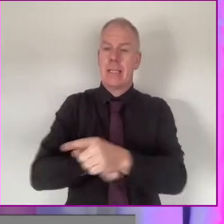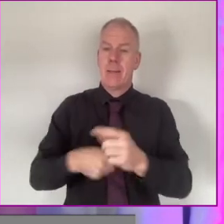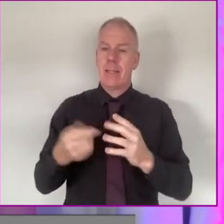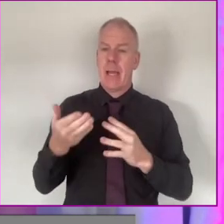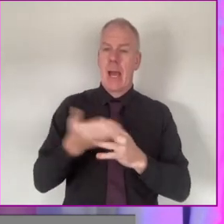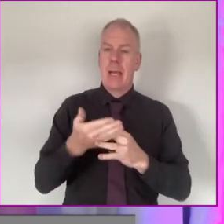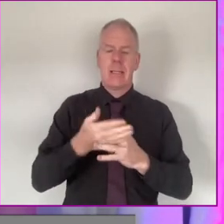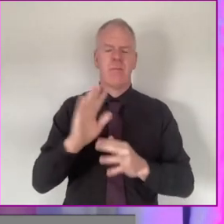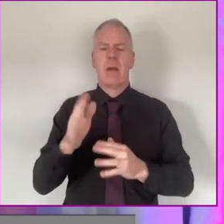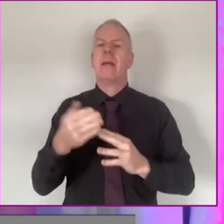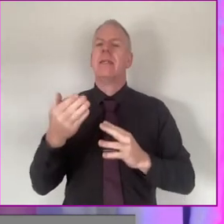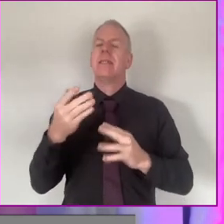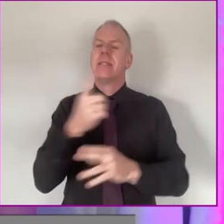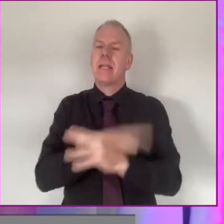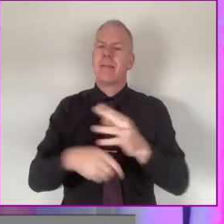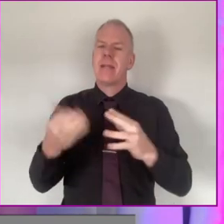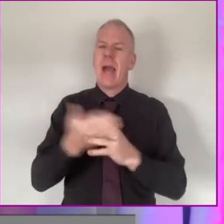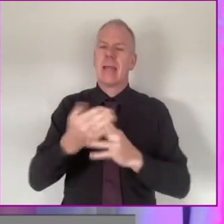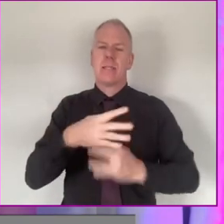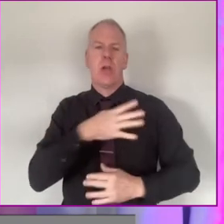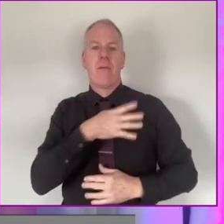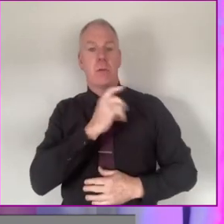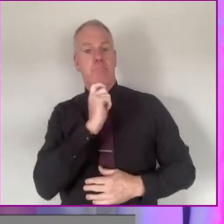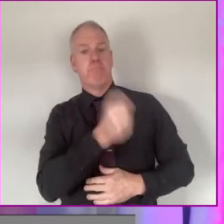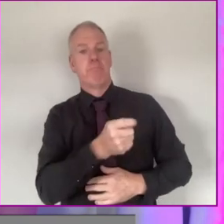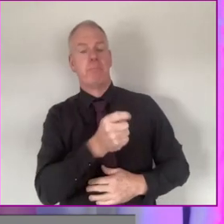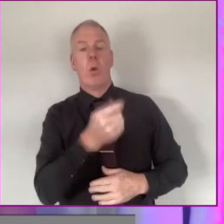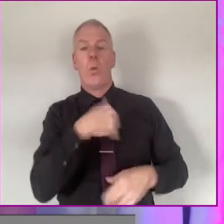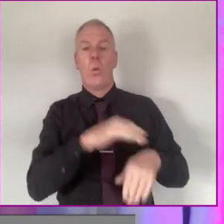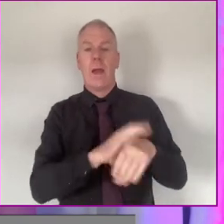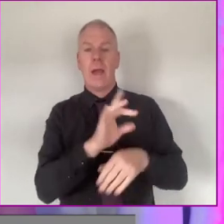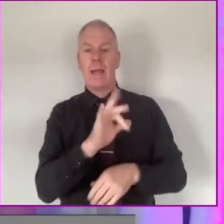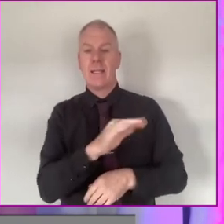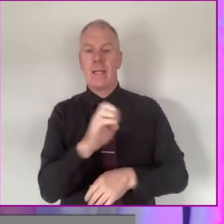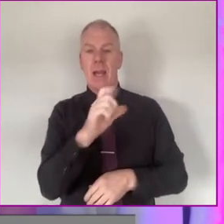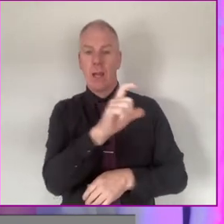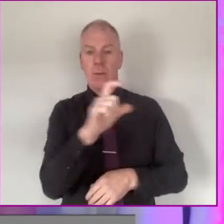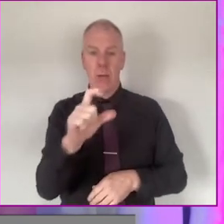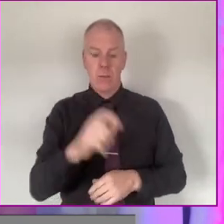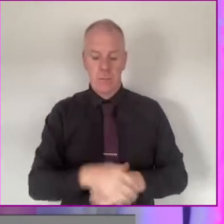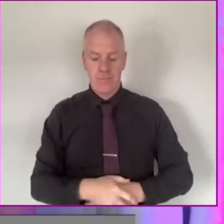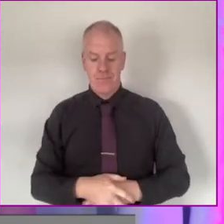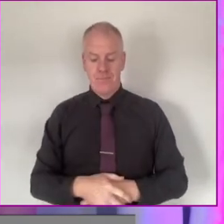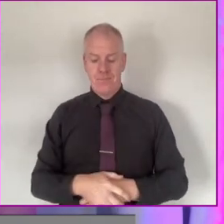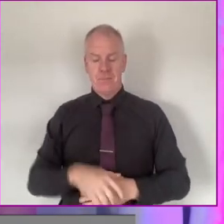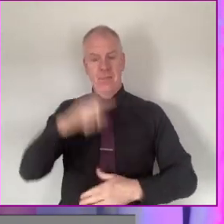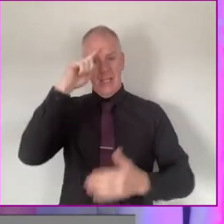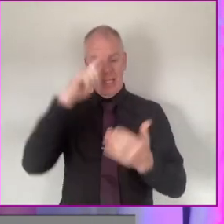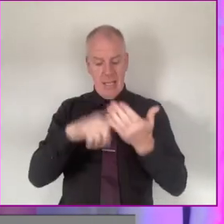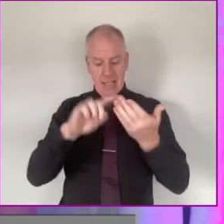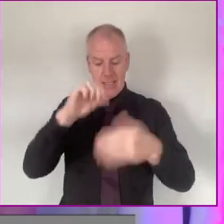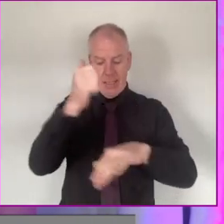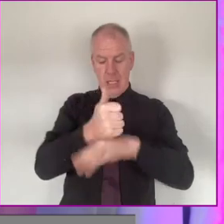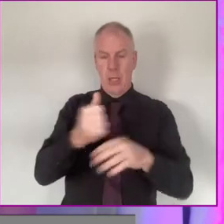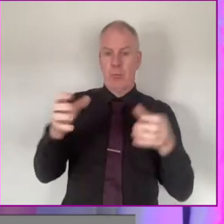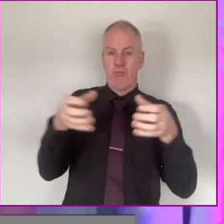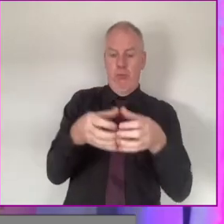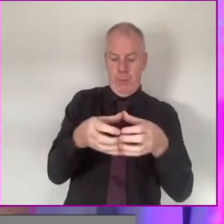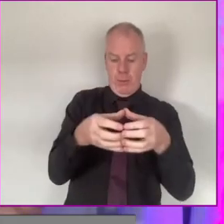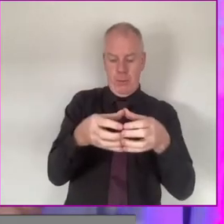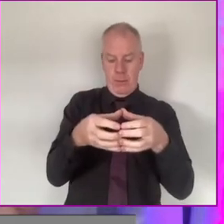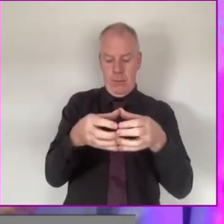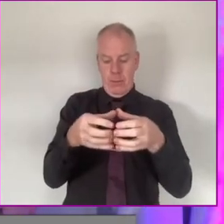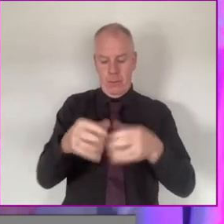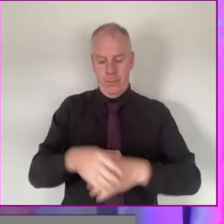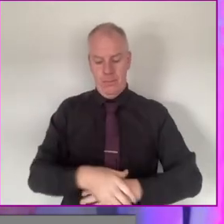disability and access officer appointed in Kilira County Council part-time. So, we decided to form an access group.